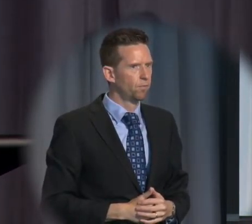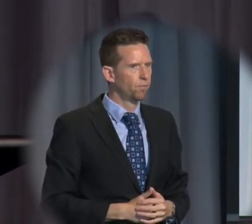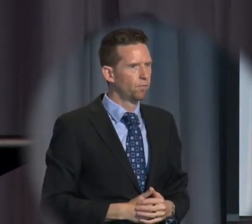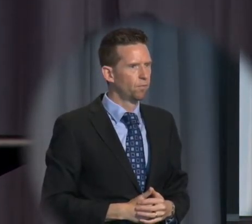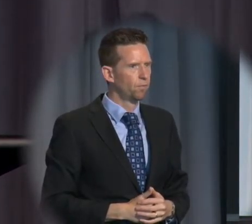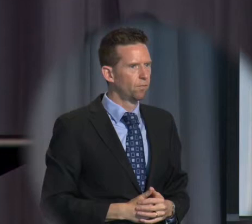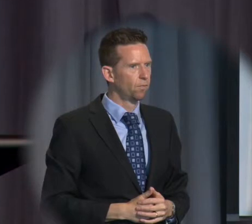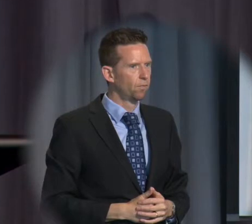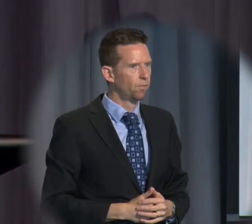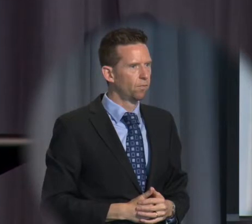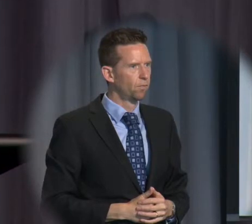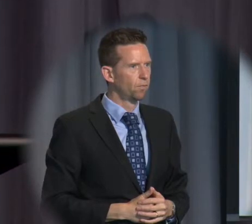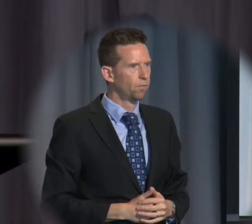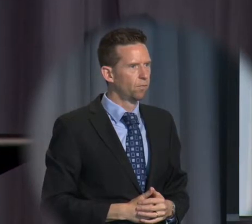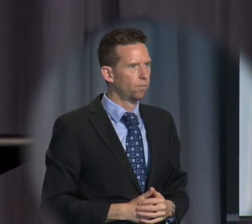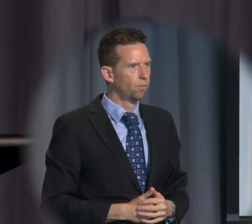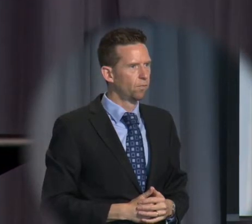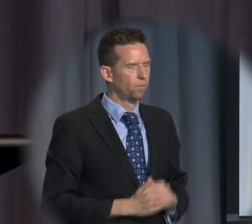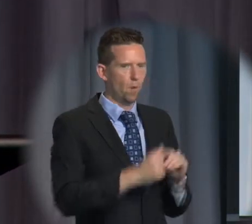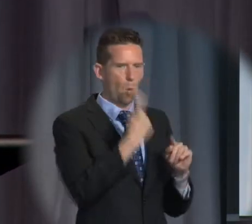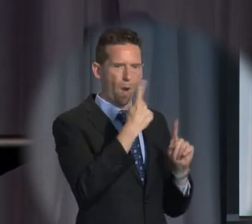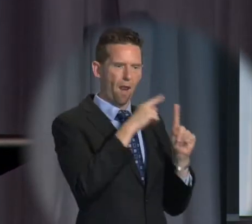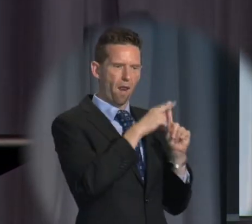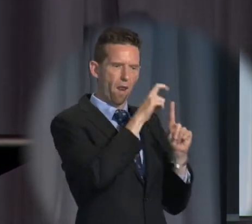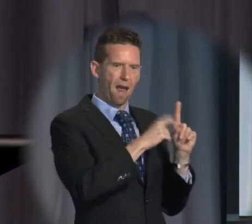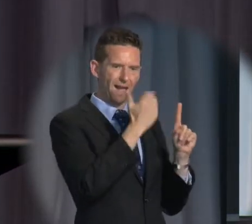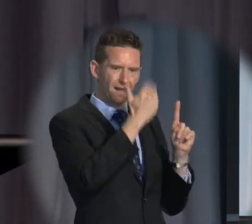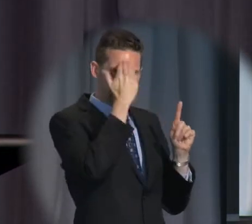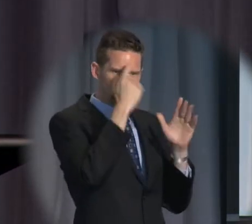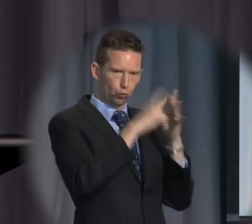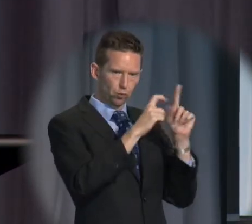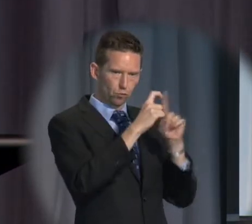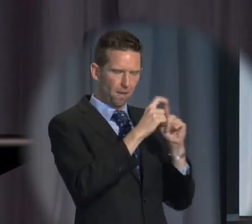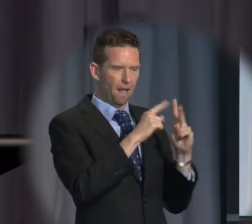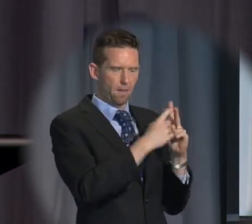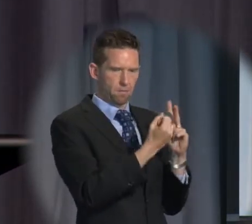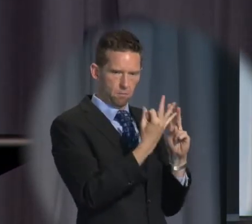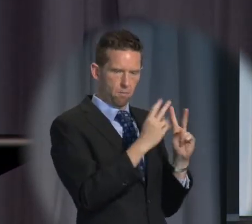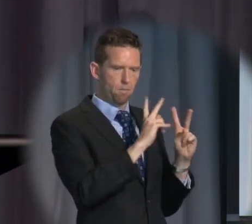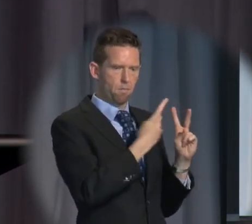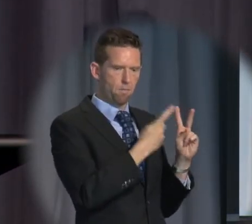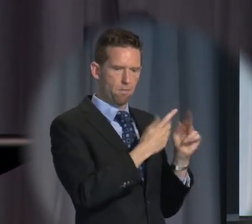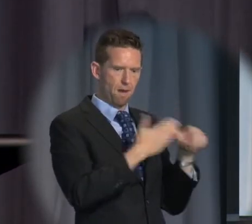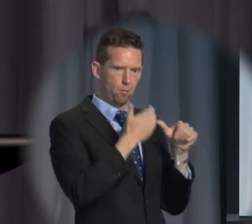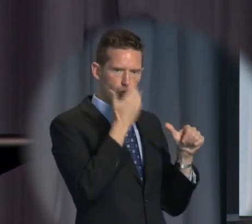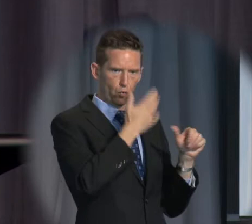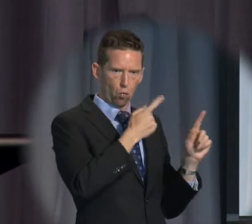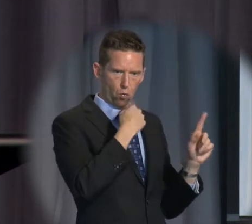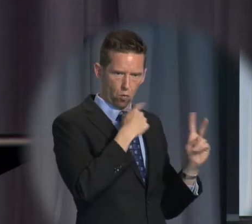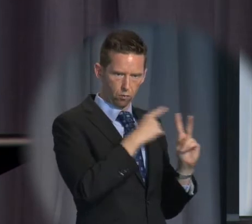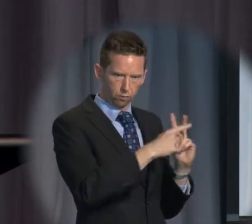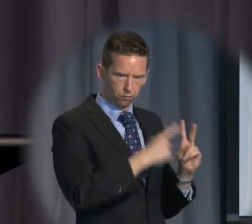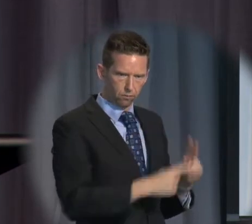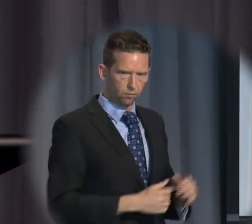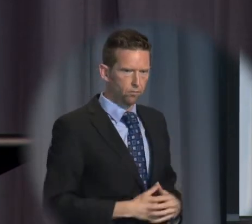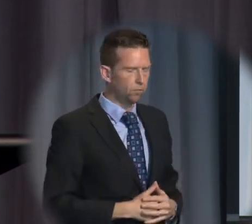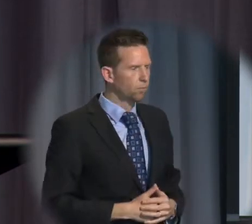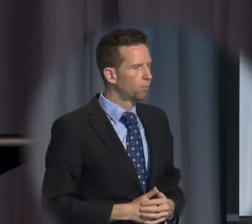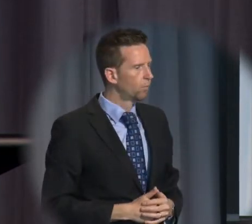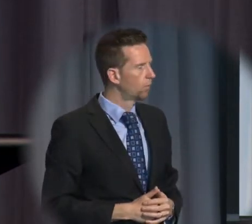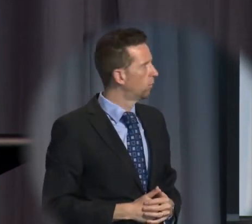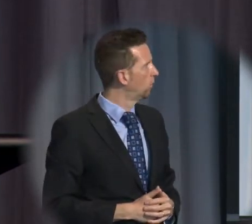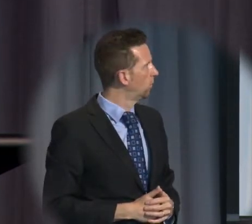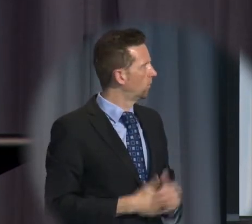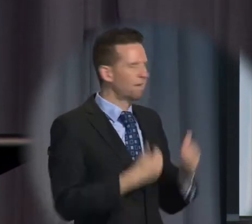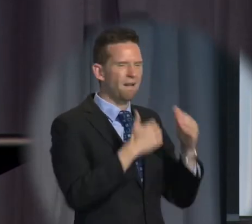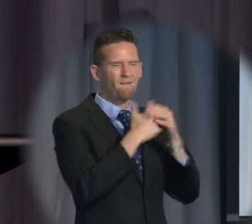And one had an intellectual disability and the other didn't and they were Aboriginal girls. I mean, friends